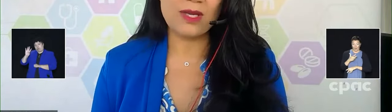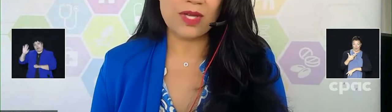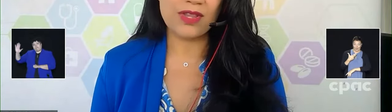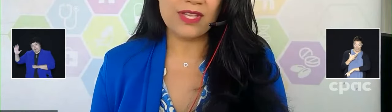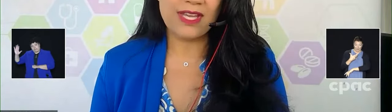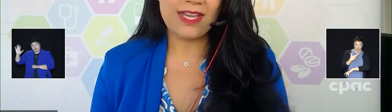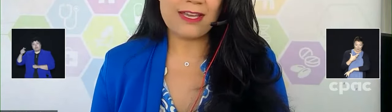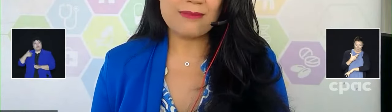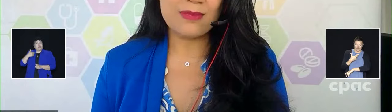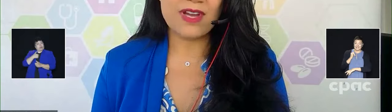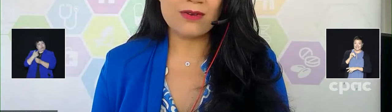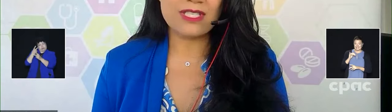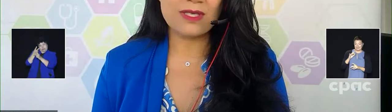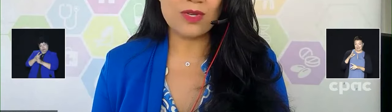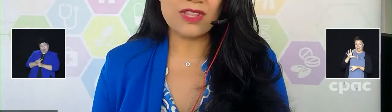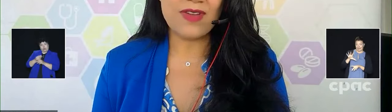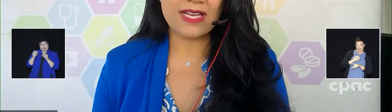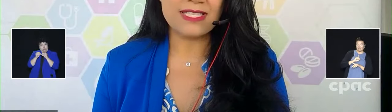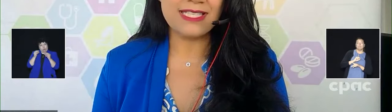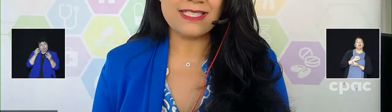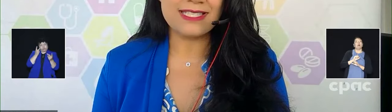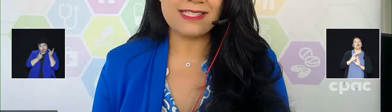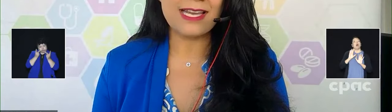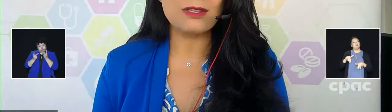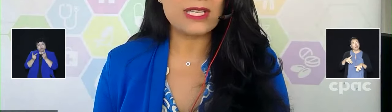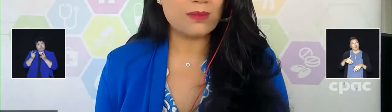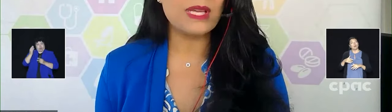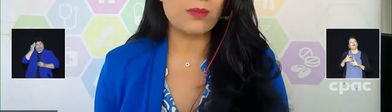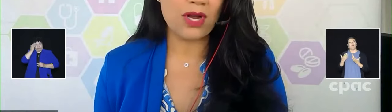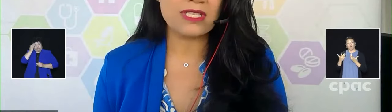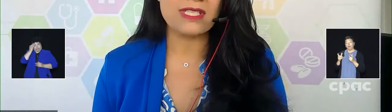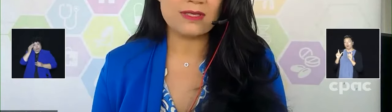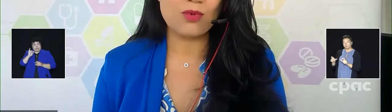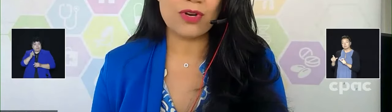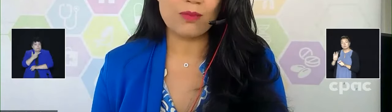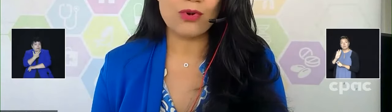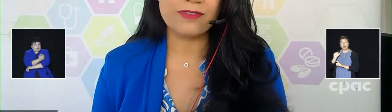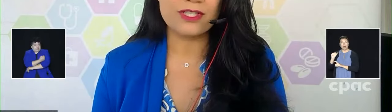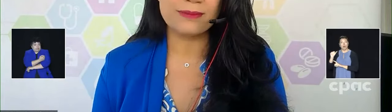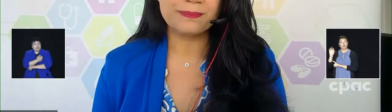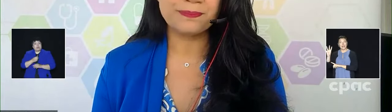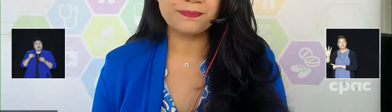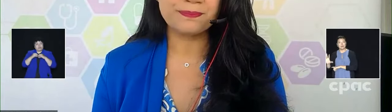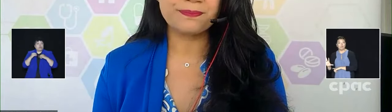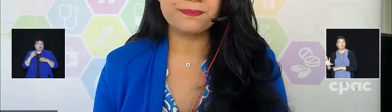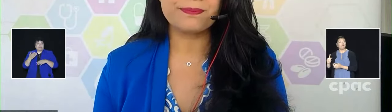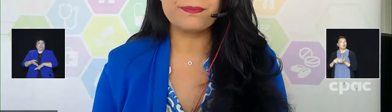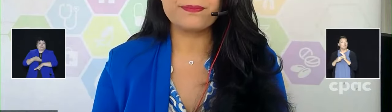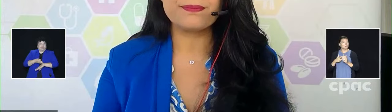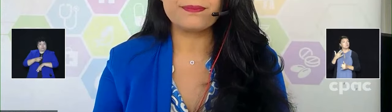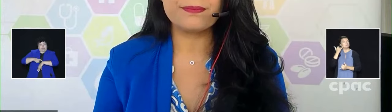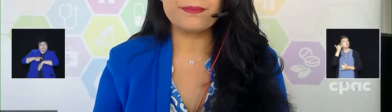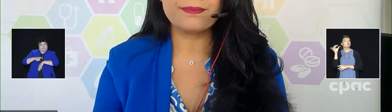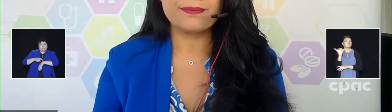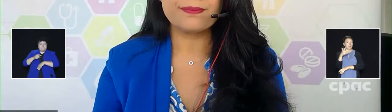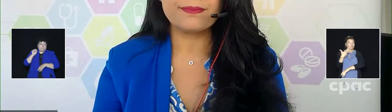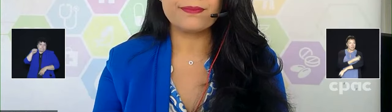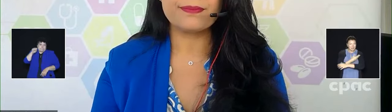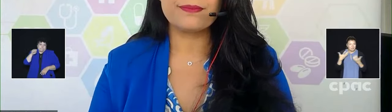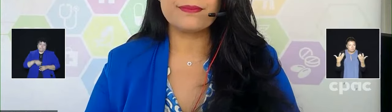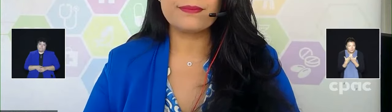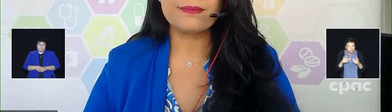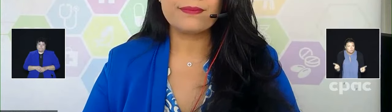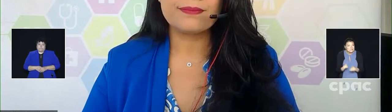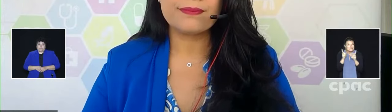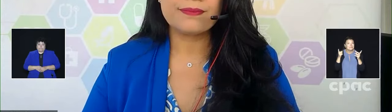familiarity with the virus and with the vaccines, then that does make the process more efficient. We're